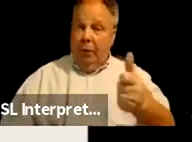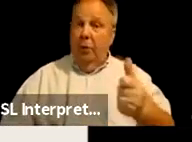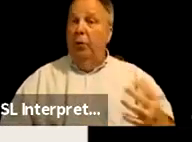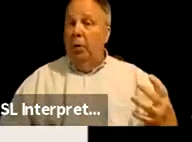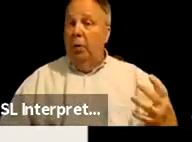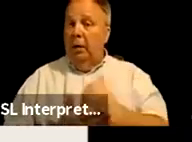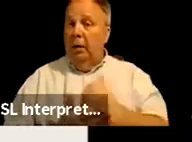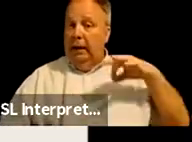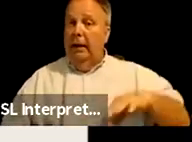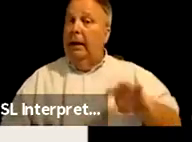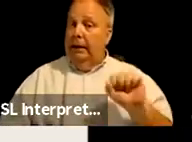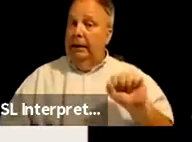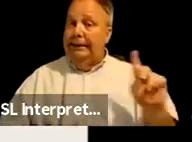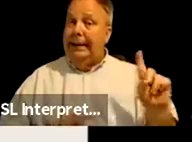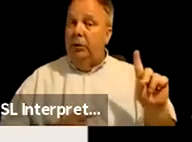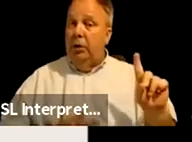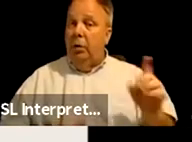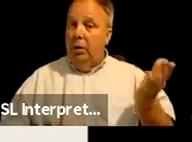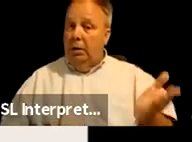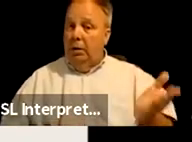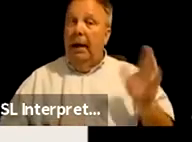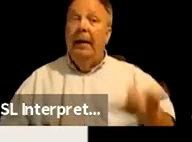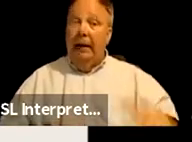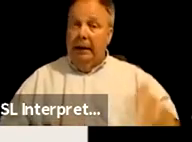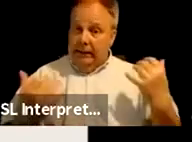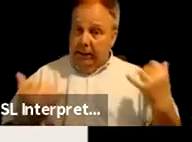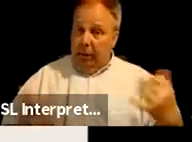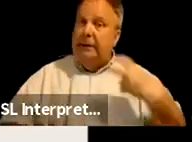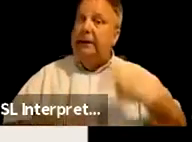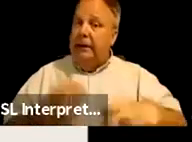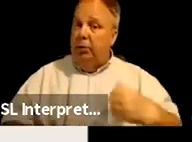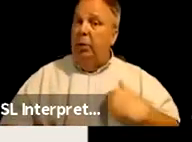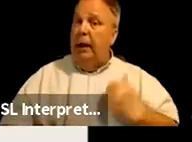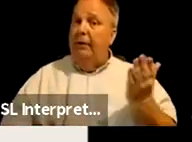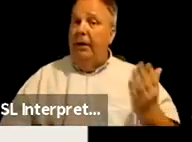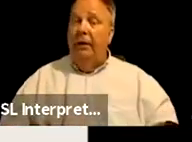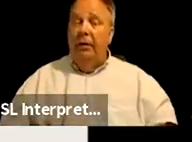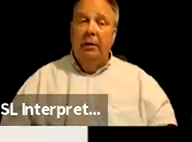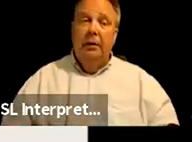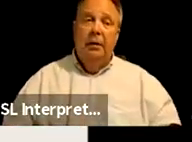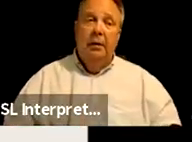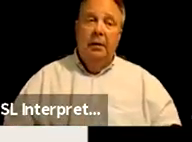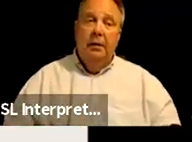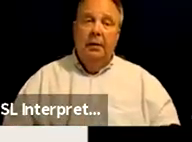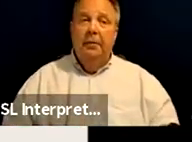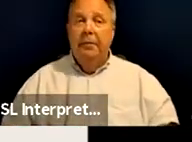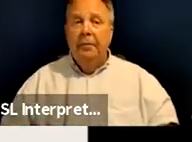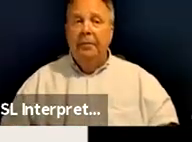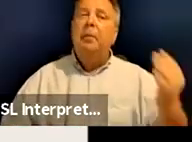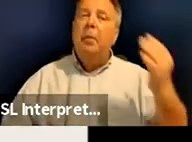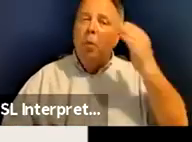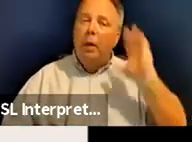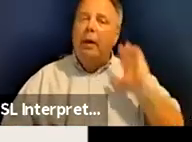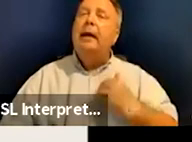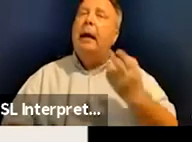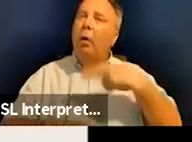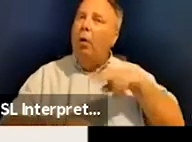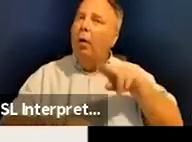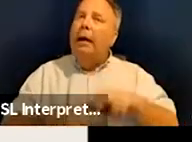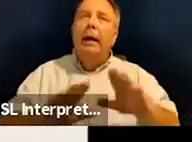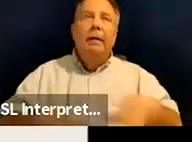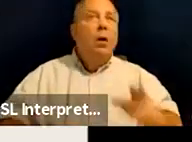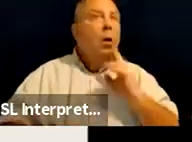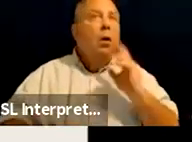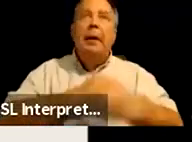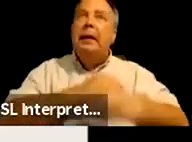is South Dakota. And this is a present day issue that we have there. Um, so we know that our native children are, are being